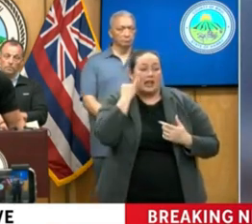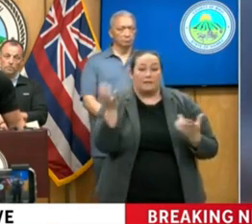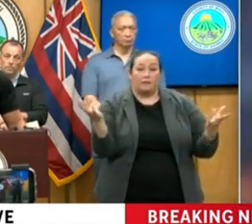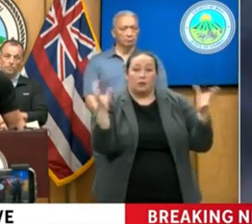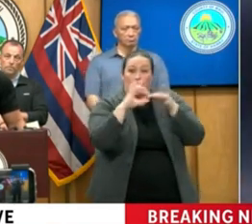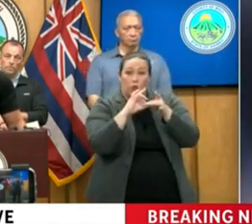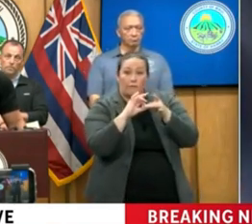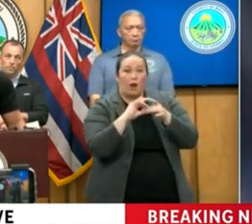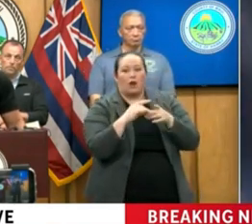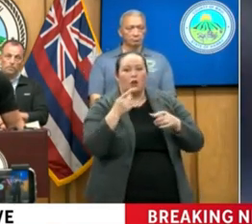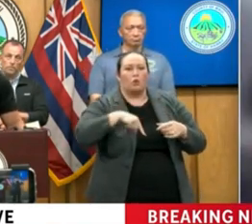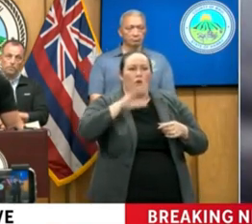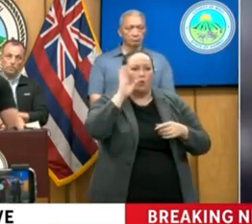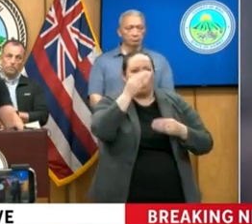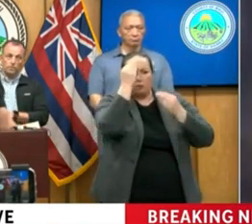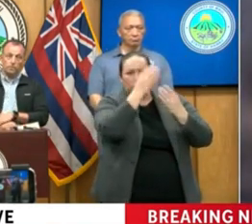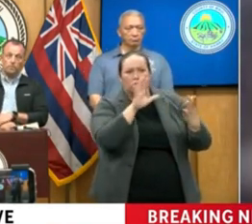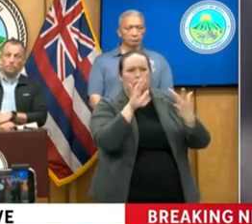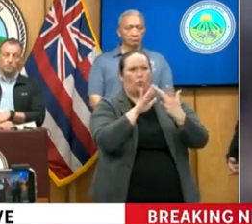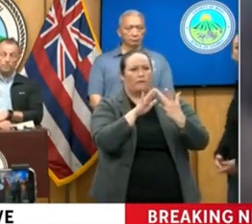from there, we will do that as well.